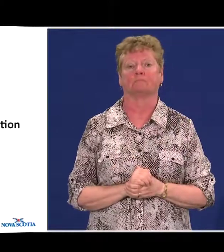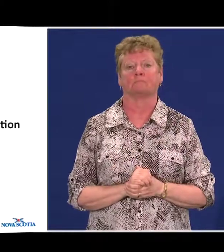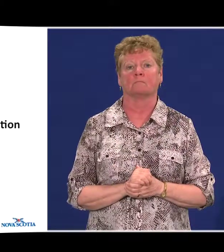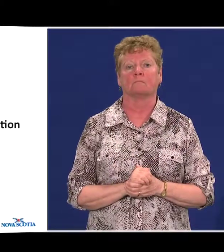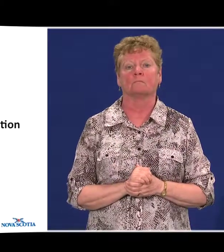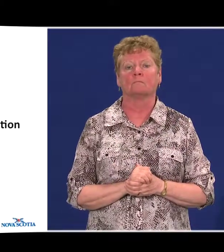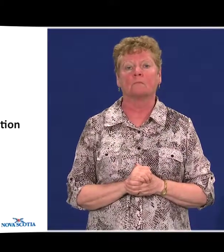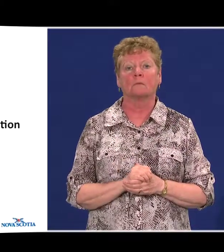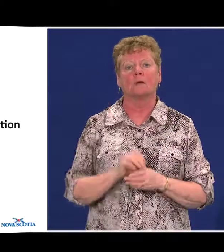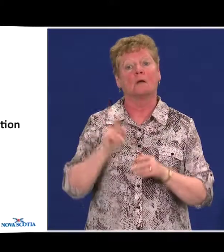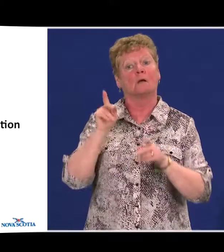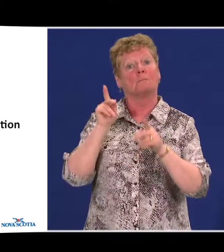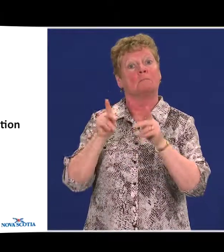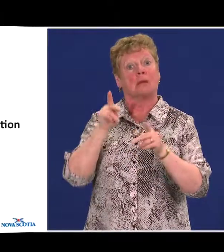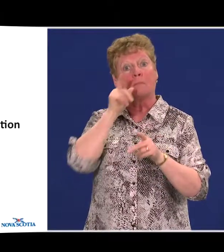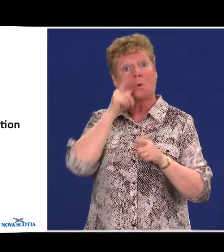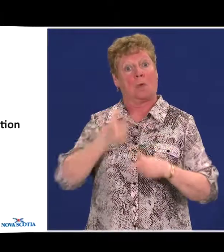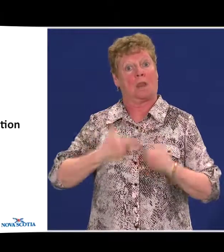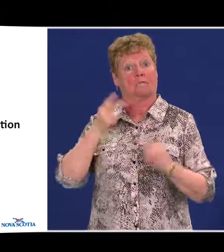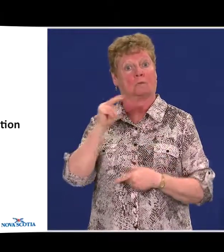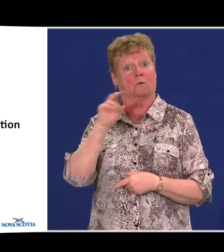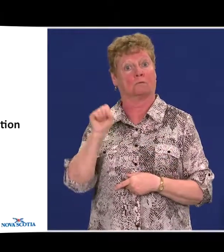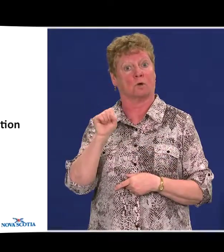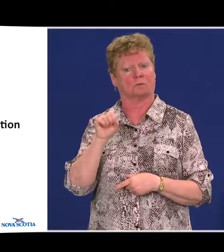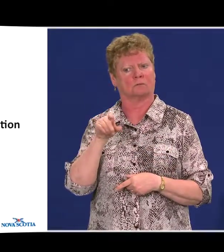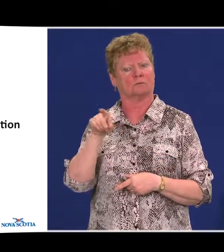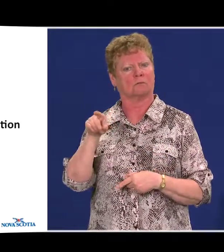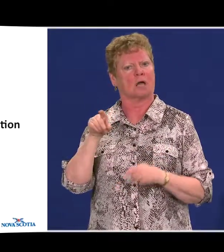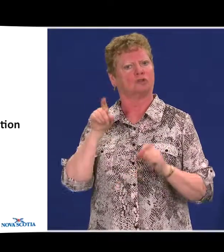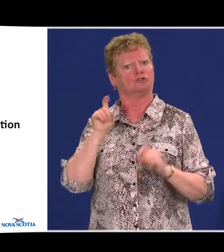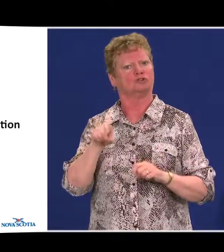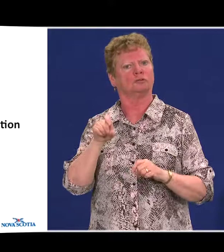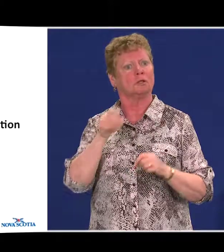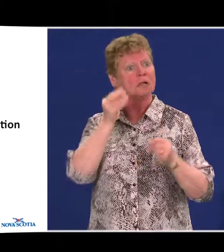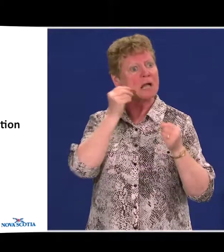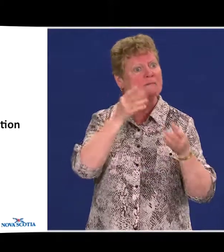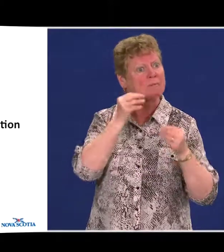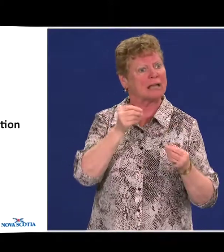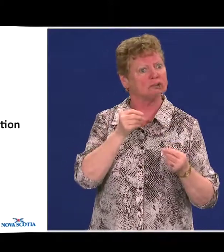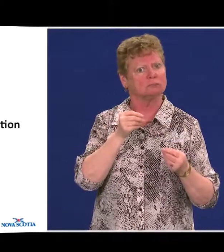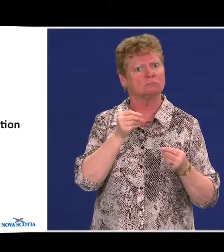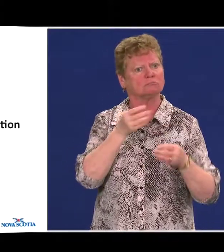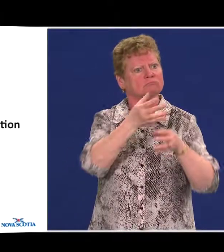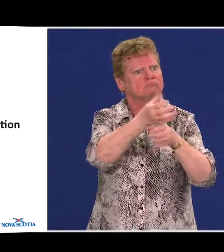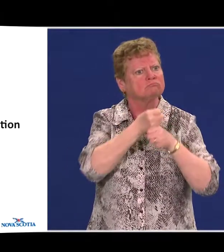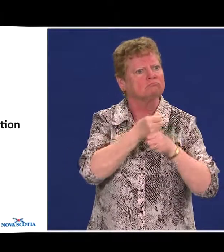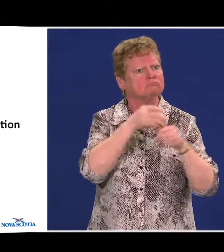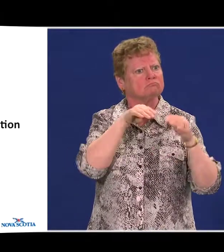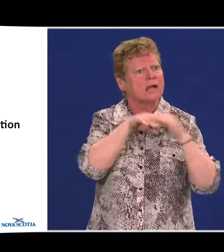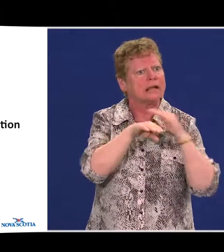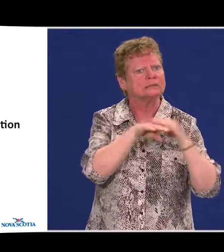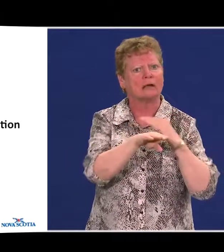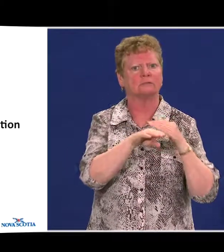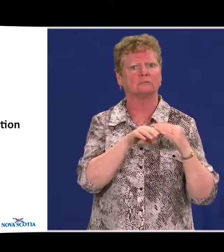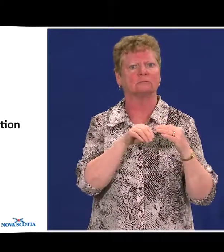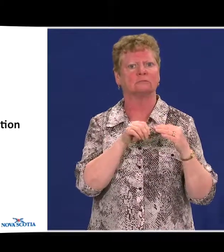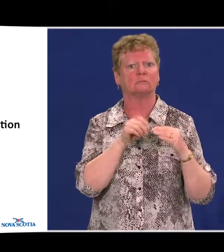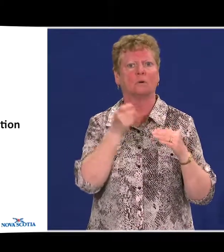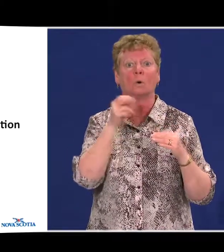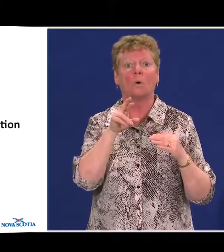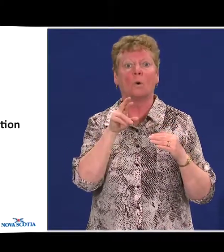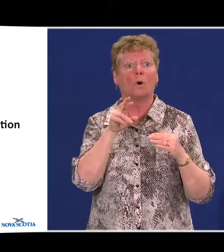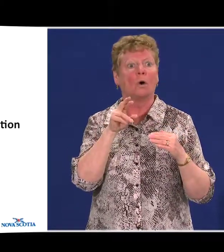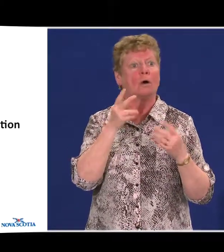All Nova Scotians should be able to access the information or be able to get